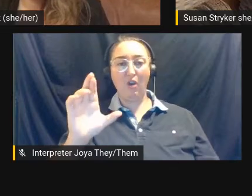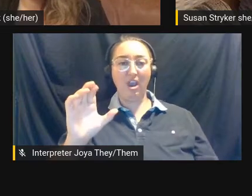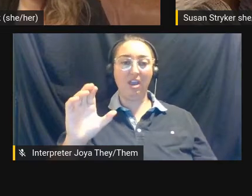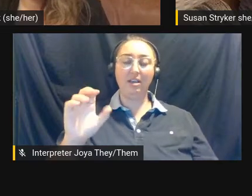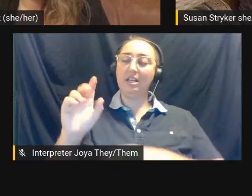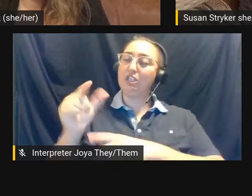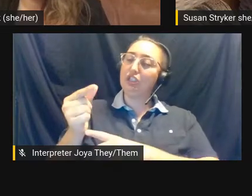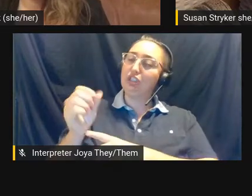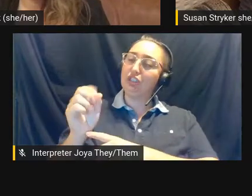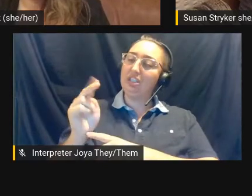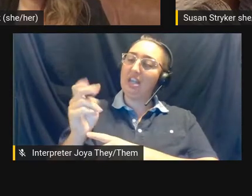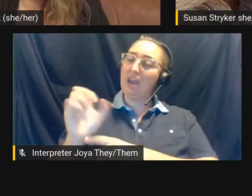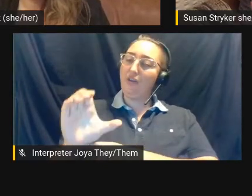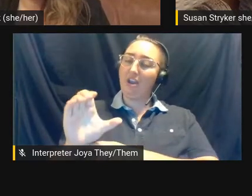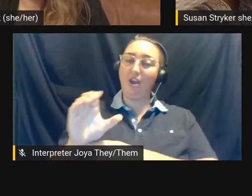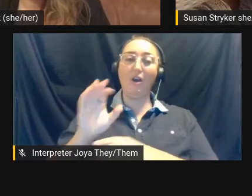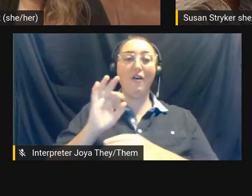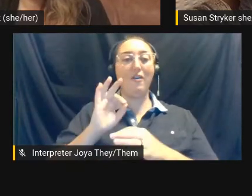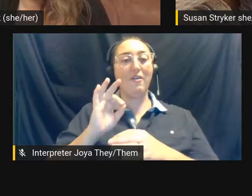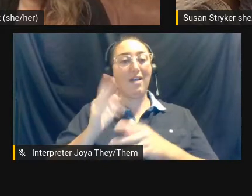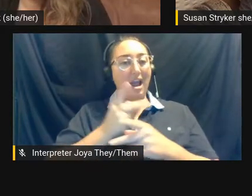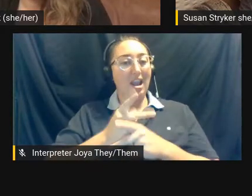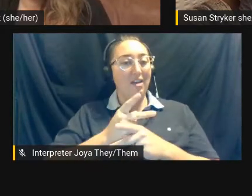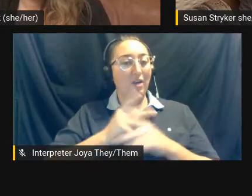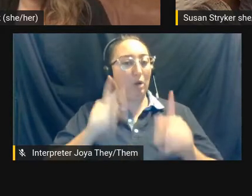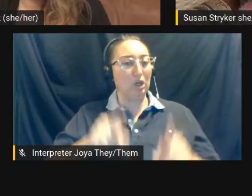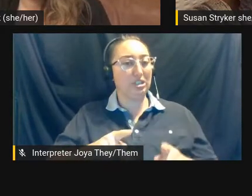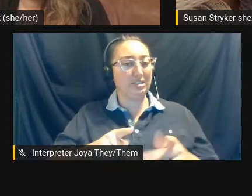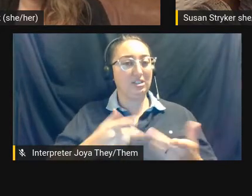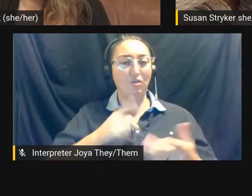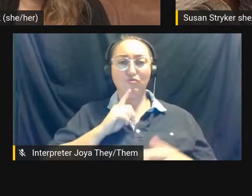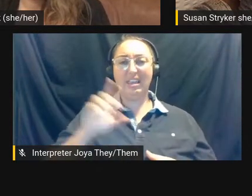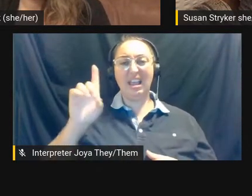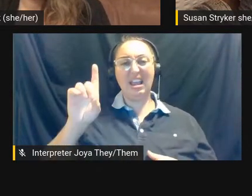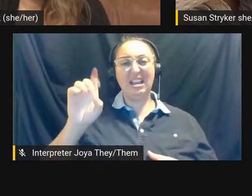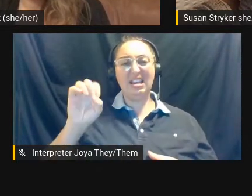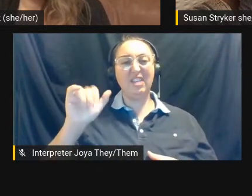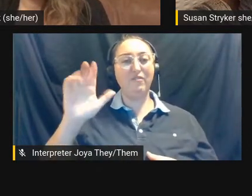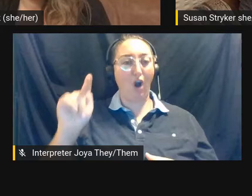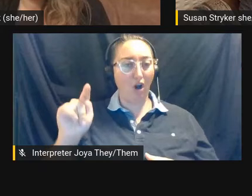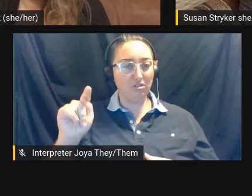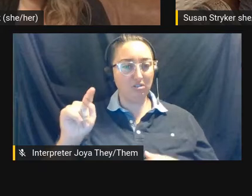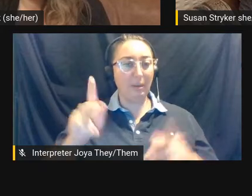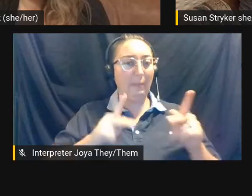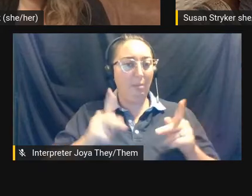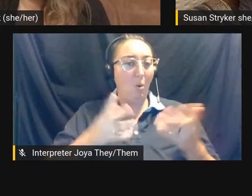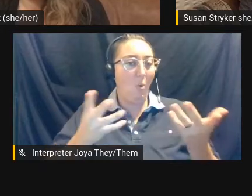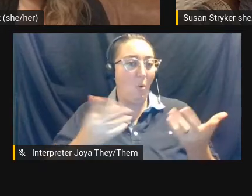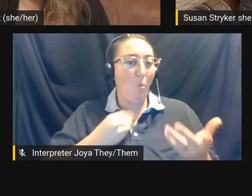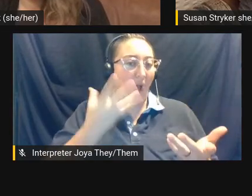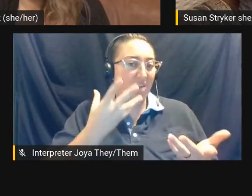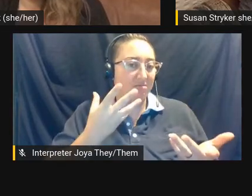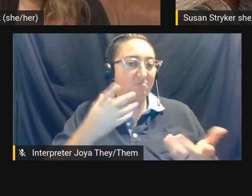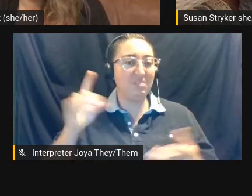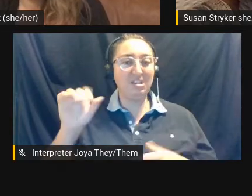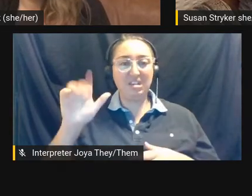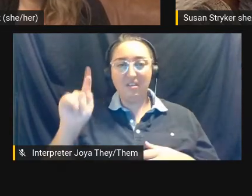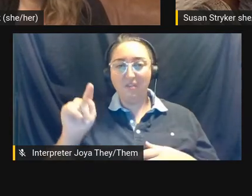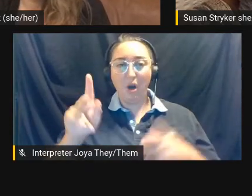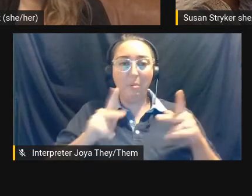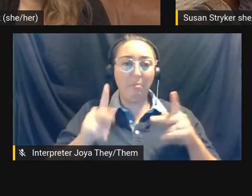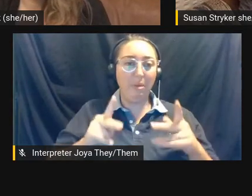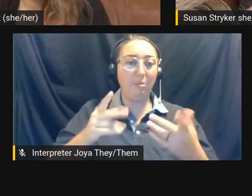human is like by default white, a human is by default, you know, male centered. And that where you get gender